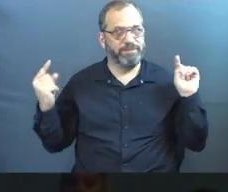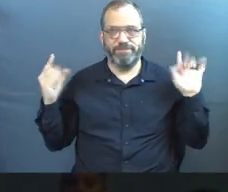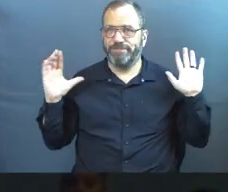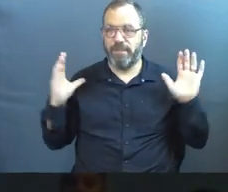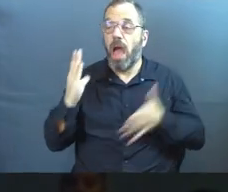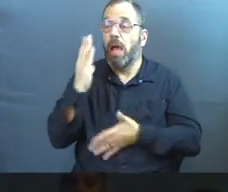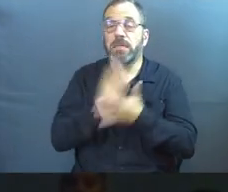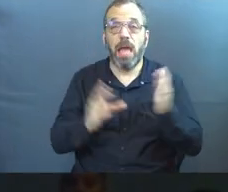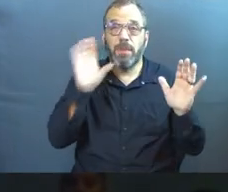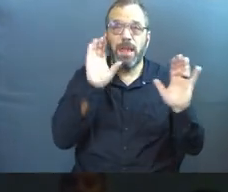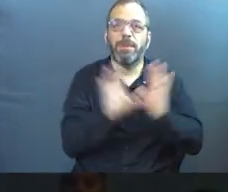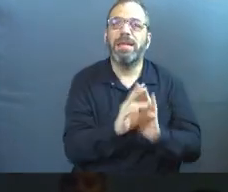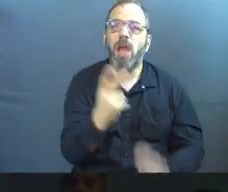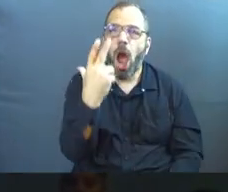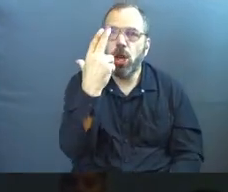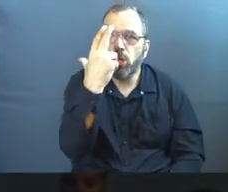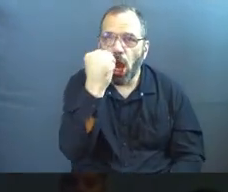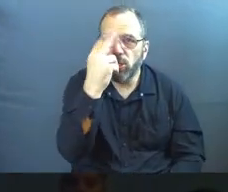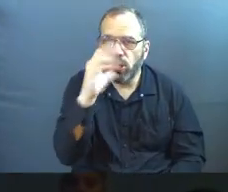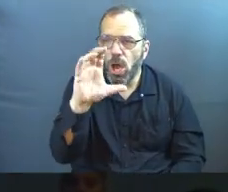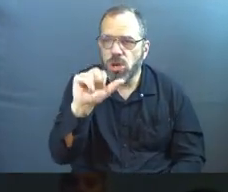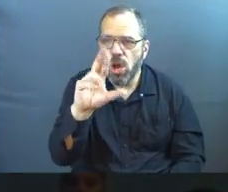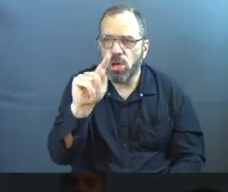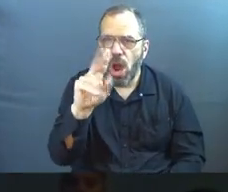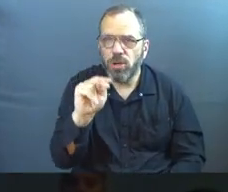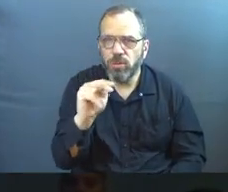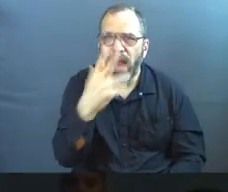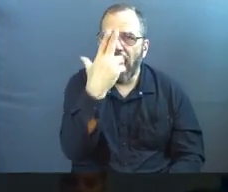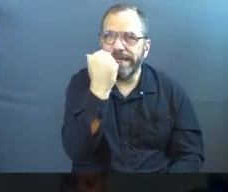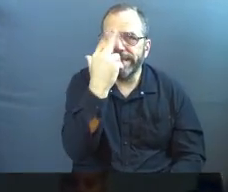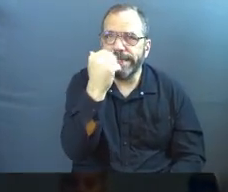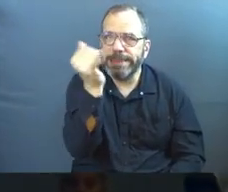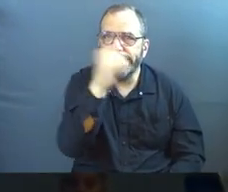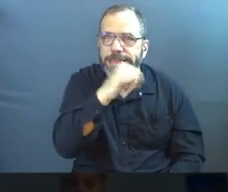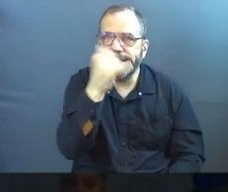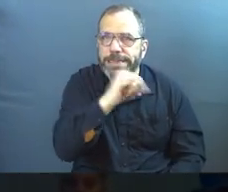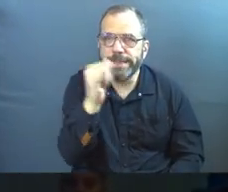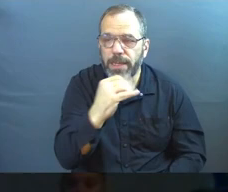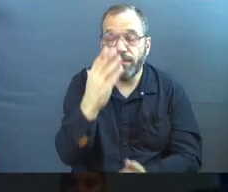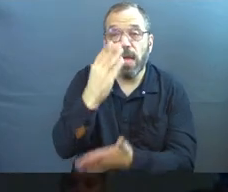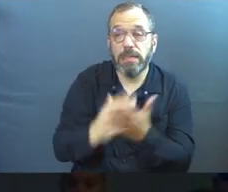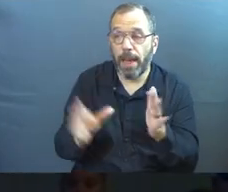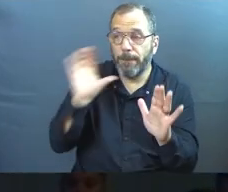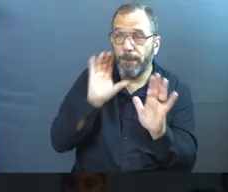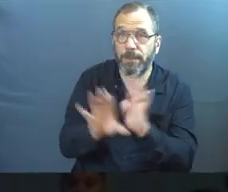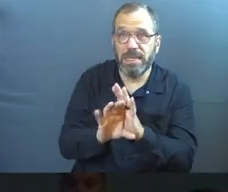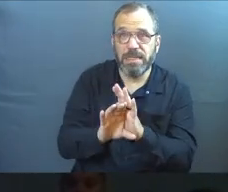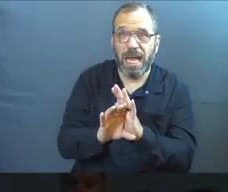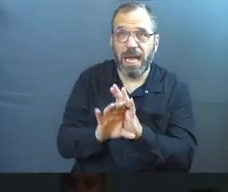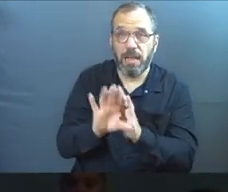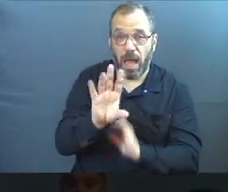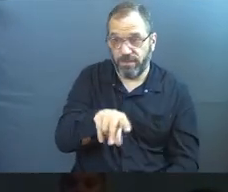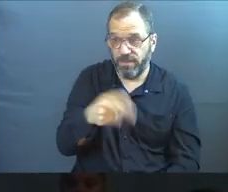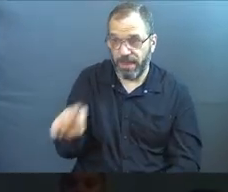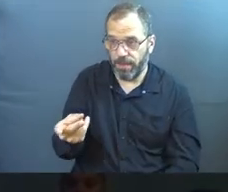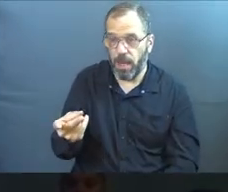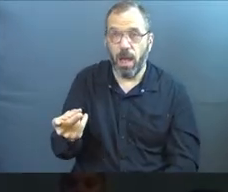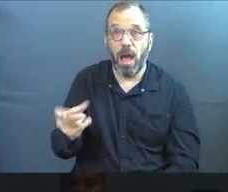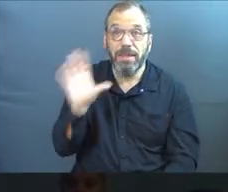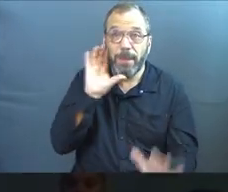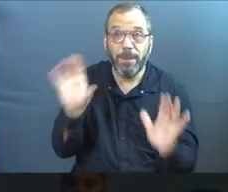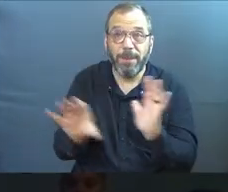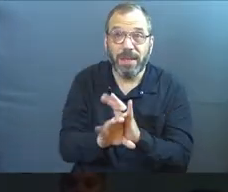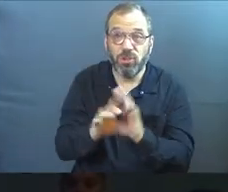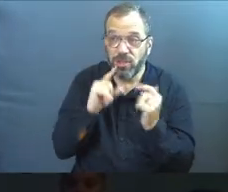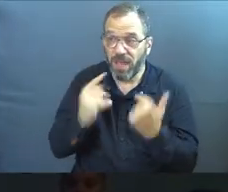Some of them have been cartoonish and they've been silly to you. Some of them on the flip side, some of their